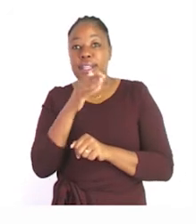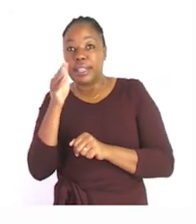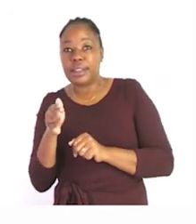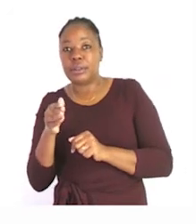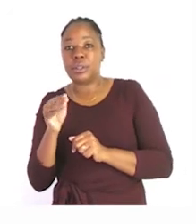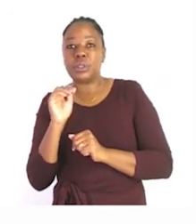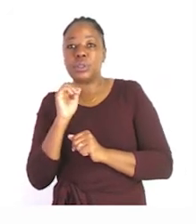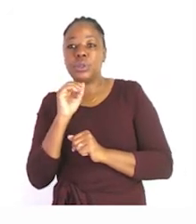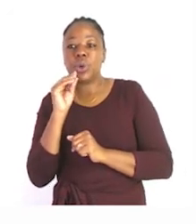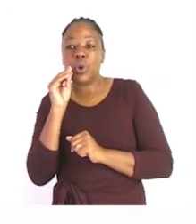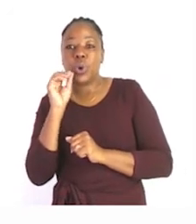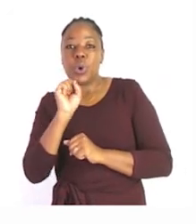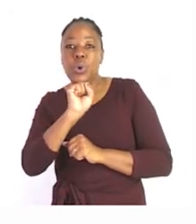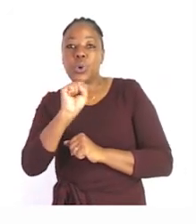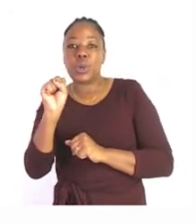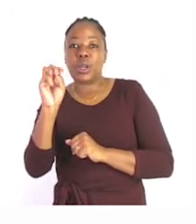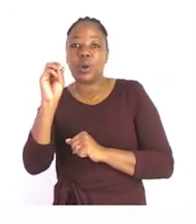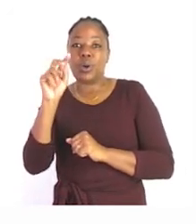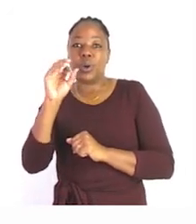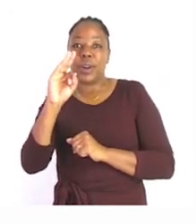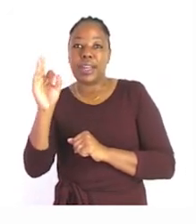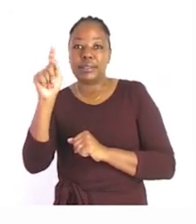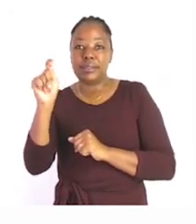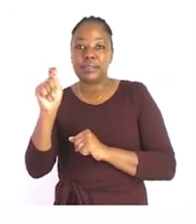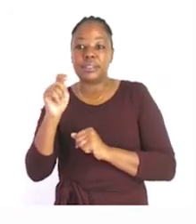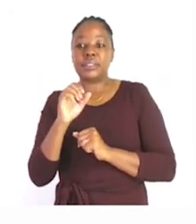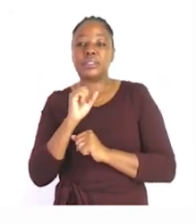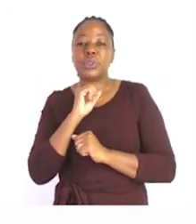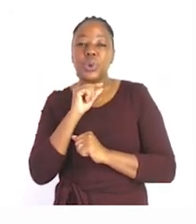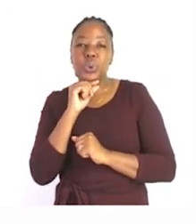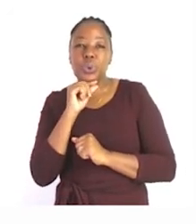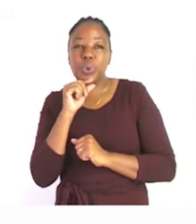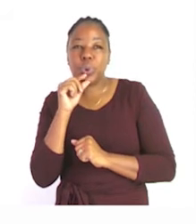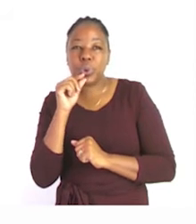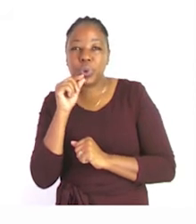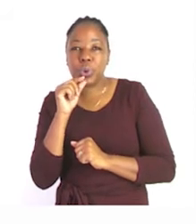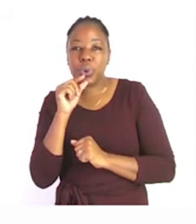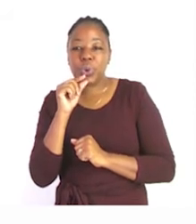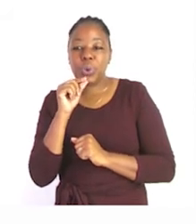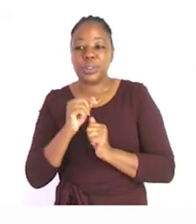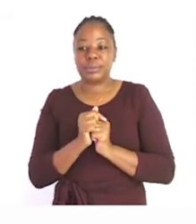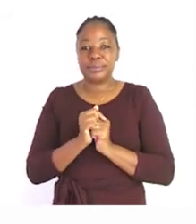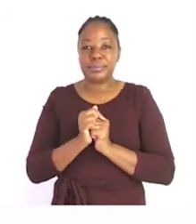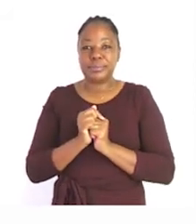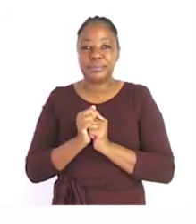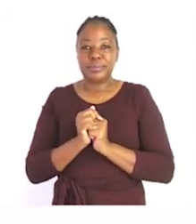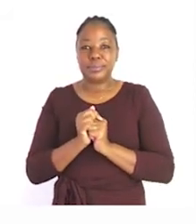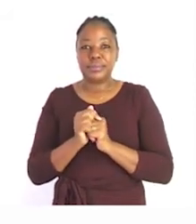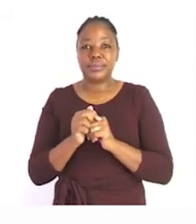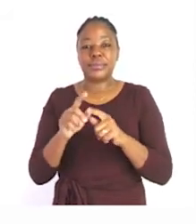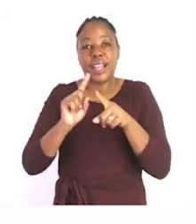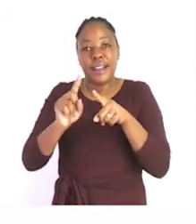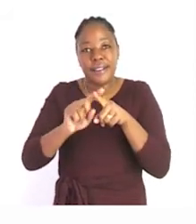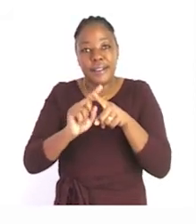fast can mean slow and so on